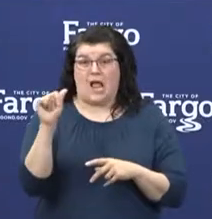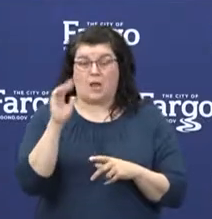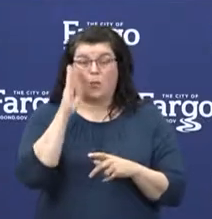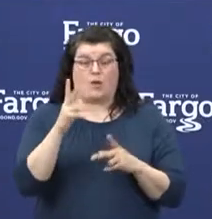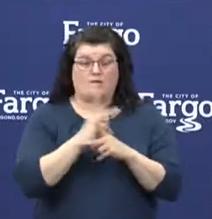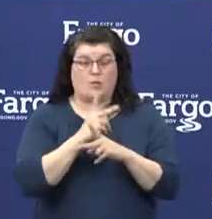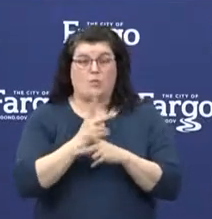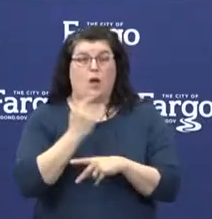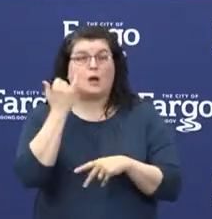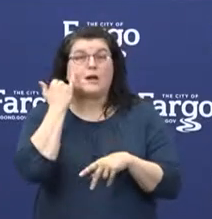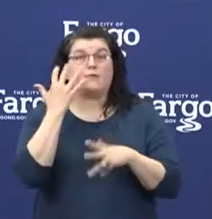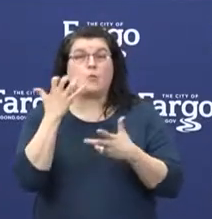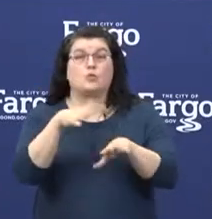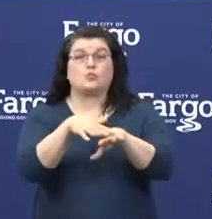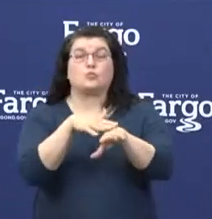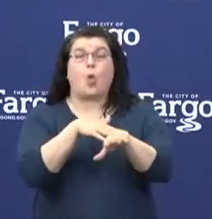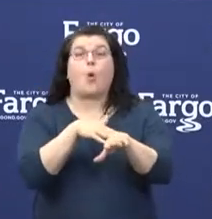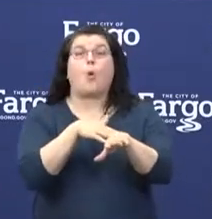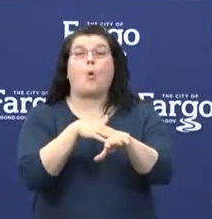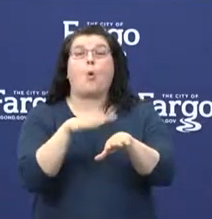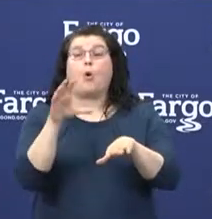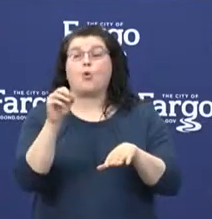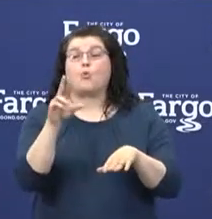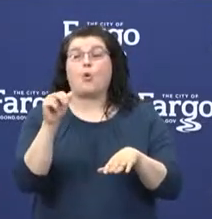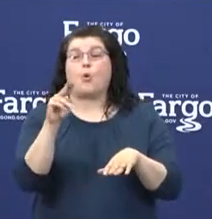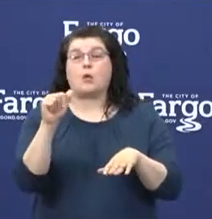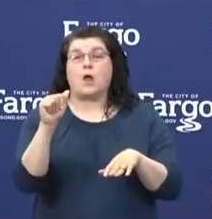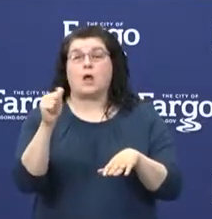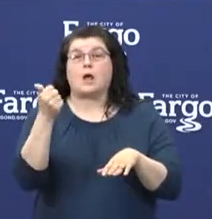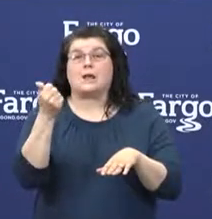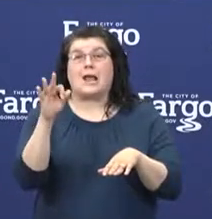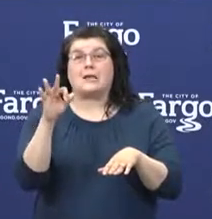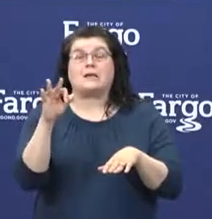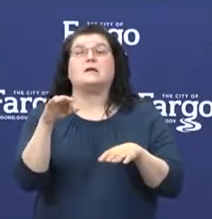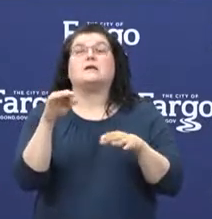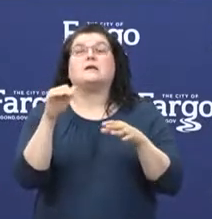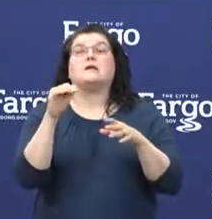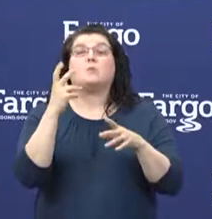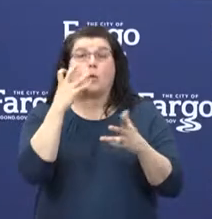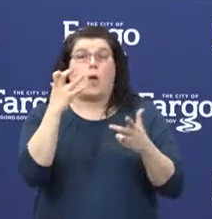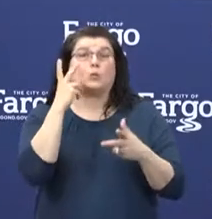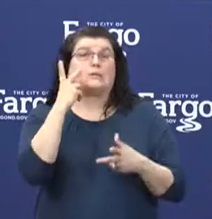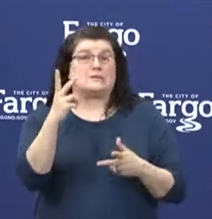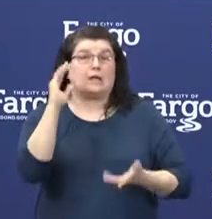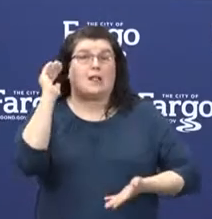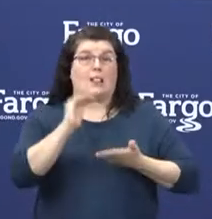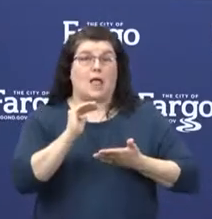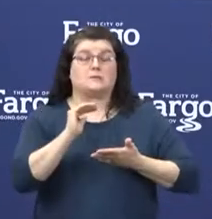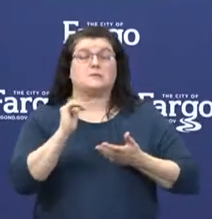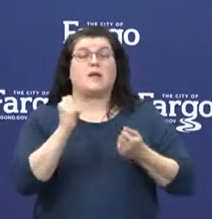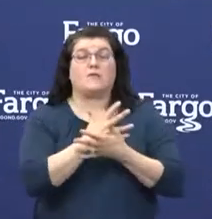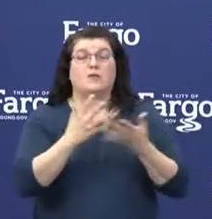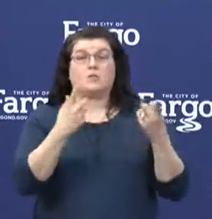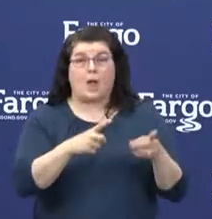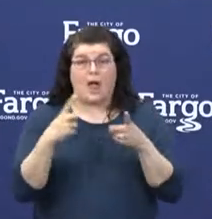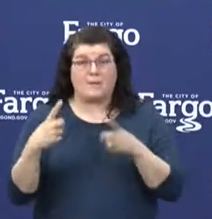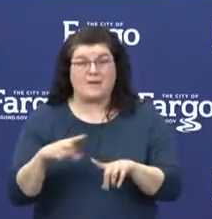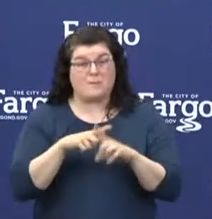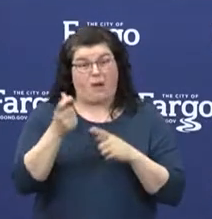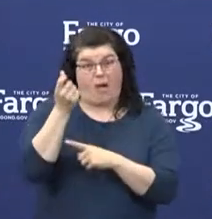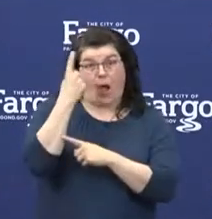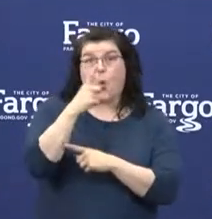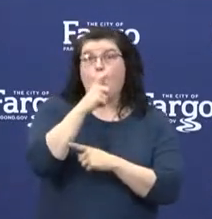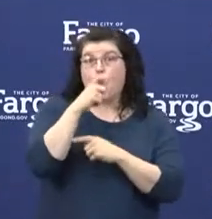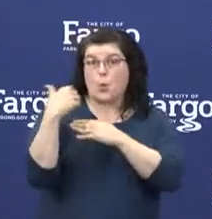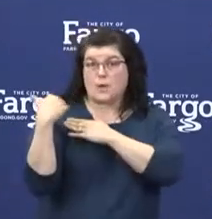in the slowdown of the Corona 19 viruses, hospitalizations, and loss of life. It is ultimately in the hands of the people to